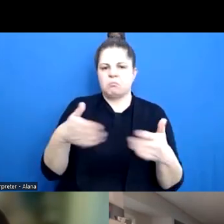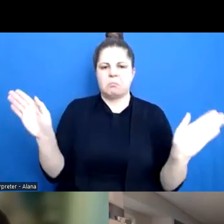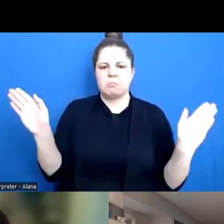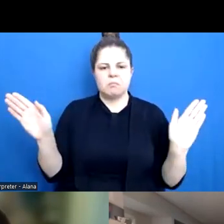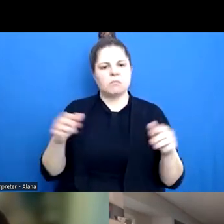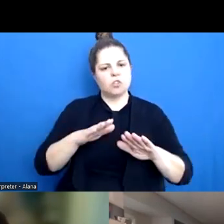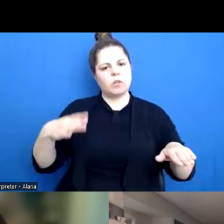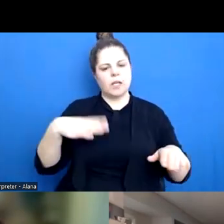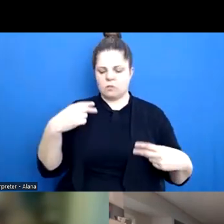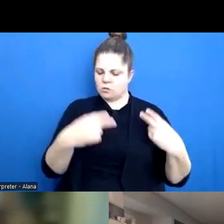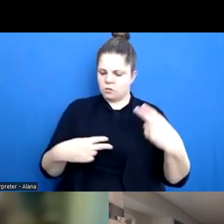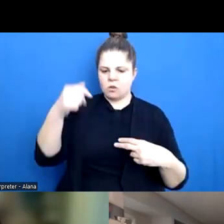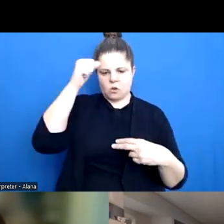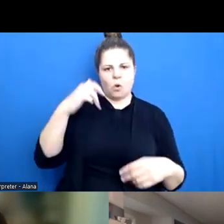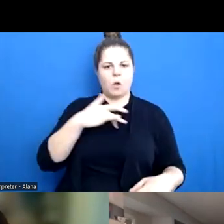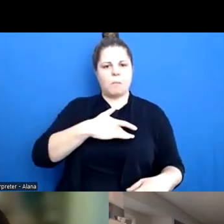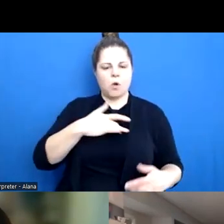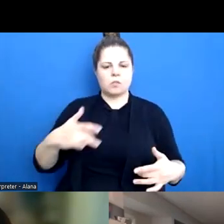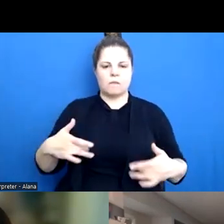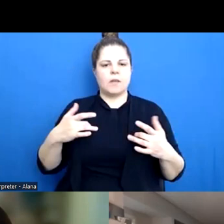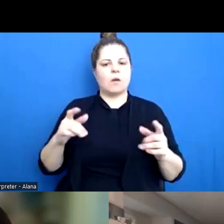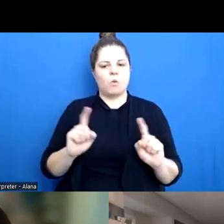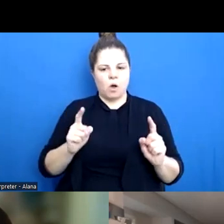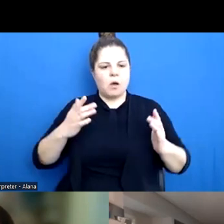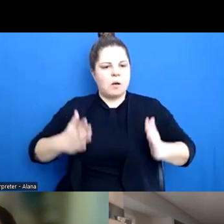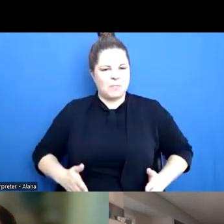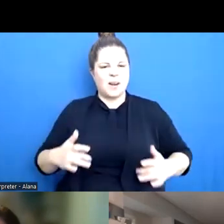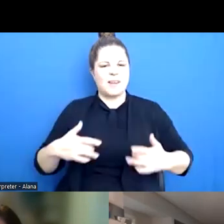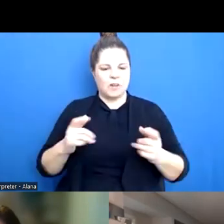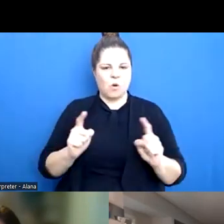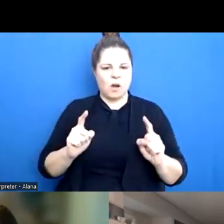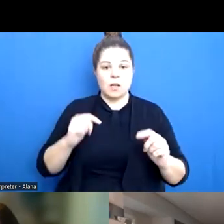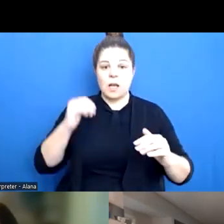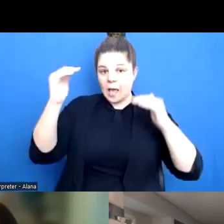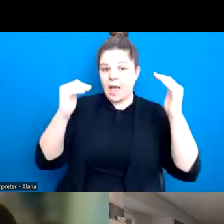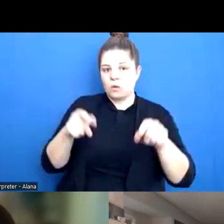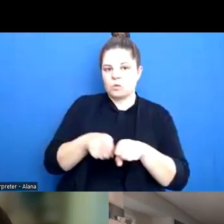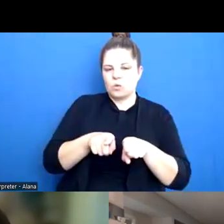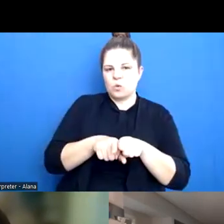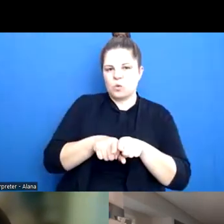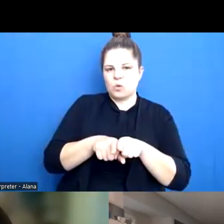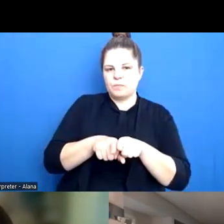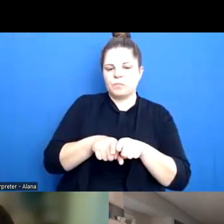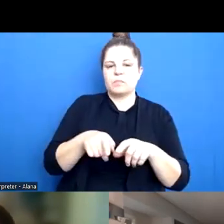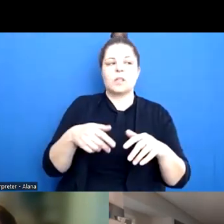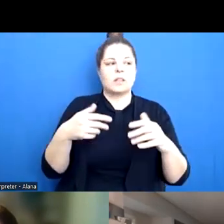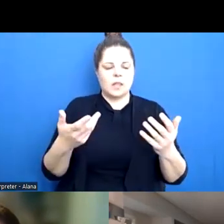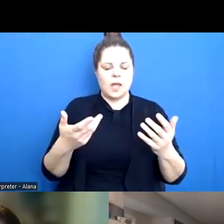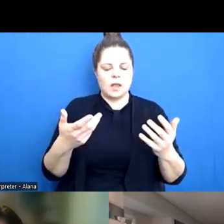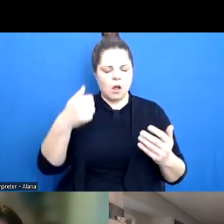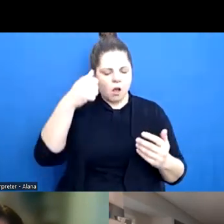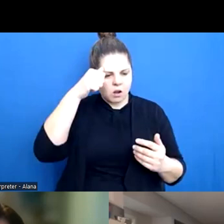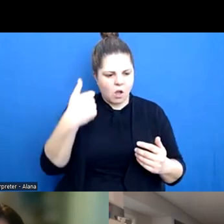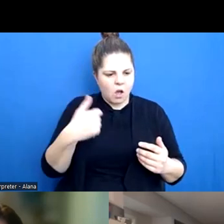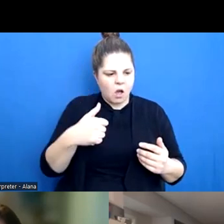to learn, think, and adults as well. And then once we're aware of those, we can give those feelings a name. We can start